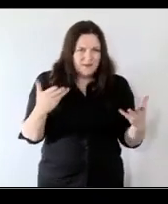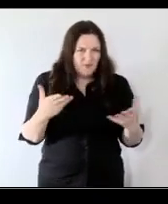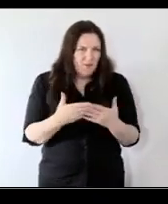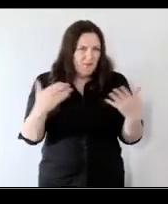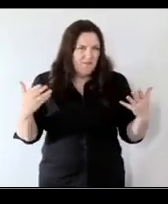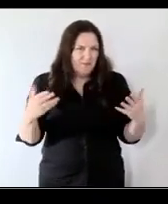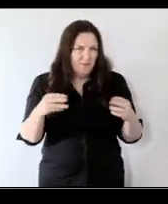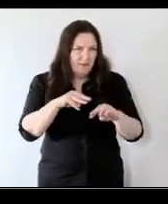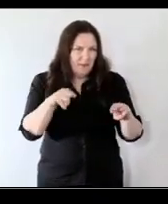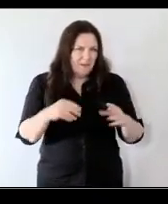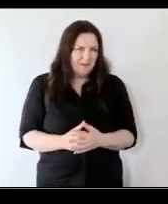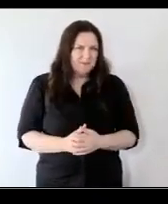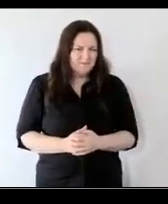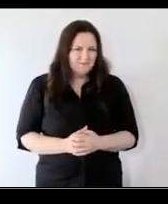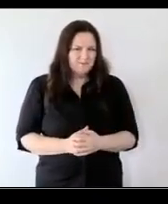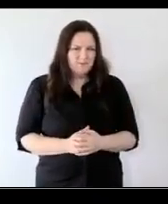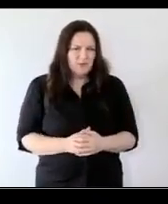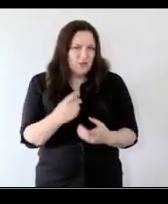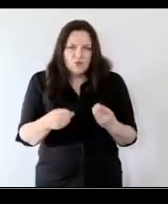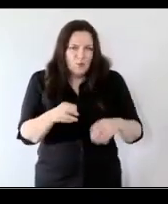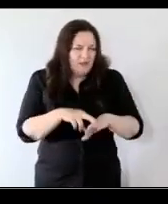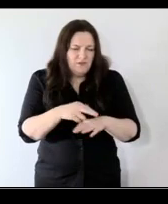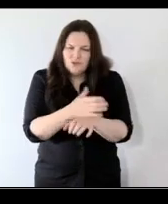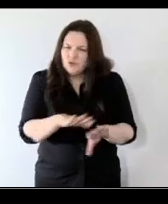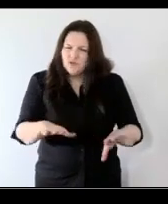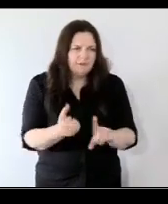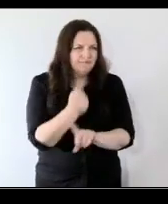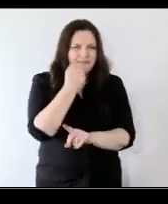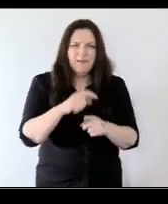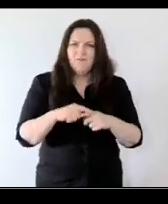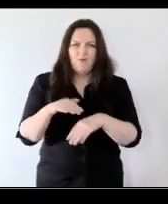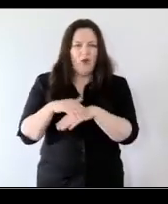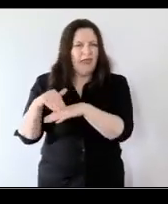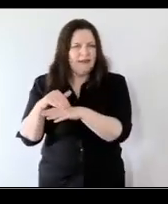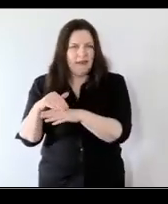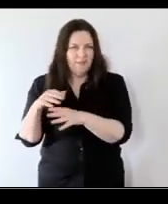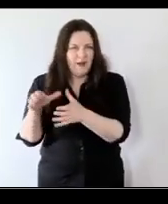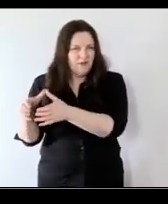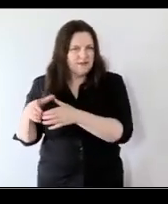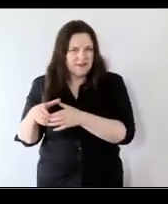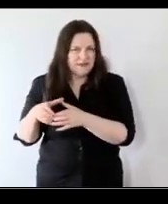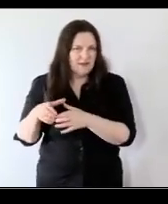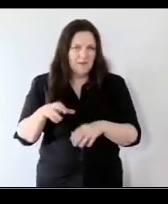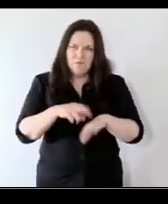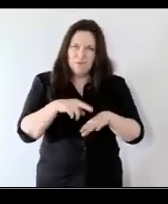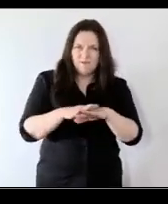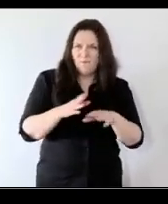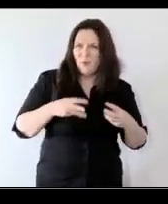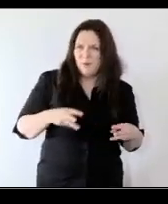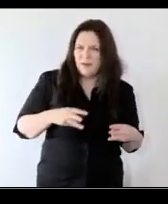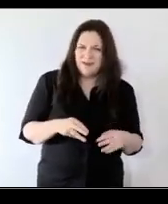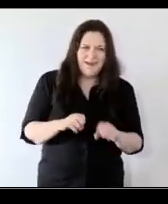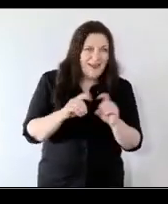population um you do better for children you do better for ethnic minorities you do better for women um